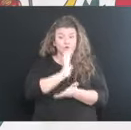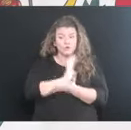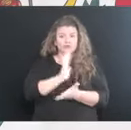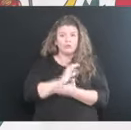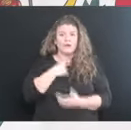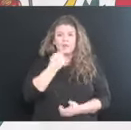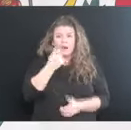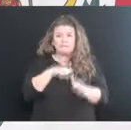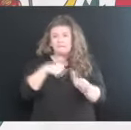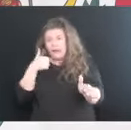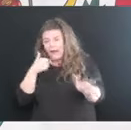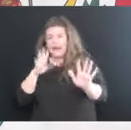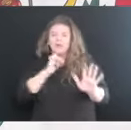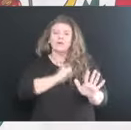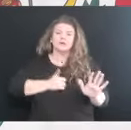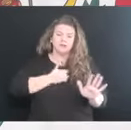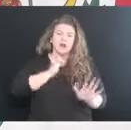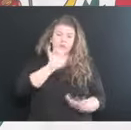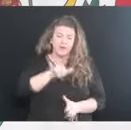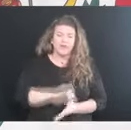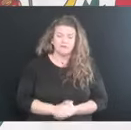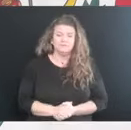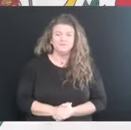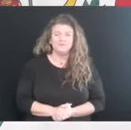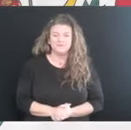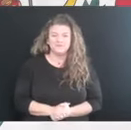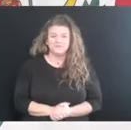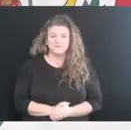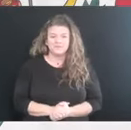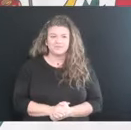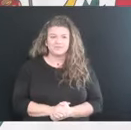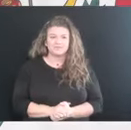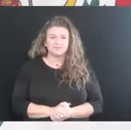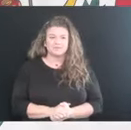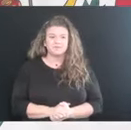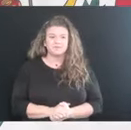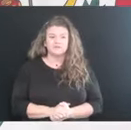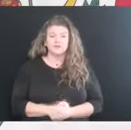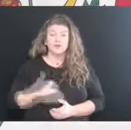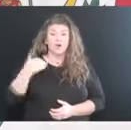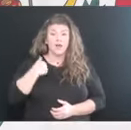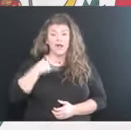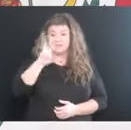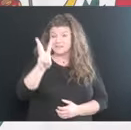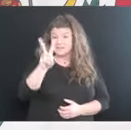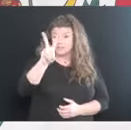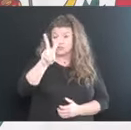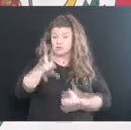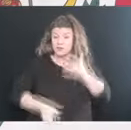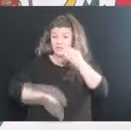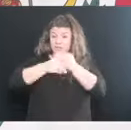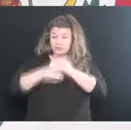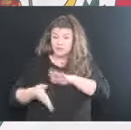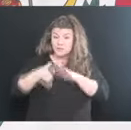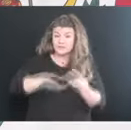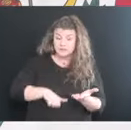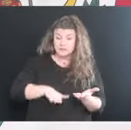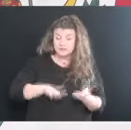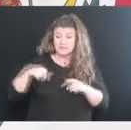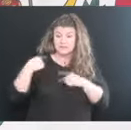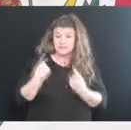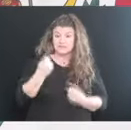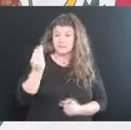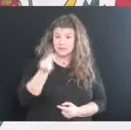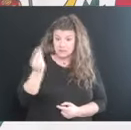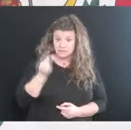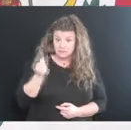behind there, and I apologize for that, but we have 62 additional deaths since Monday,